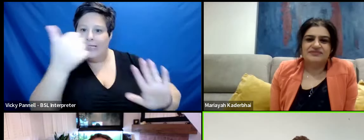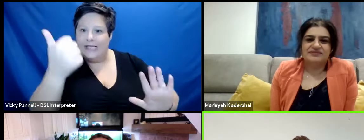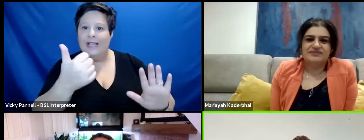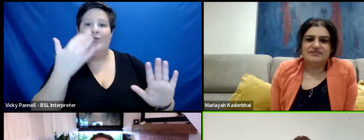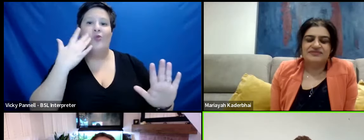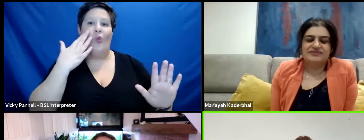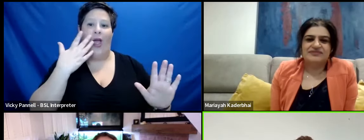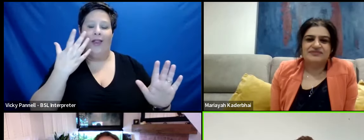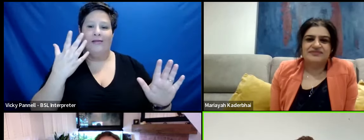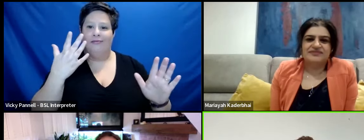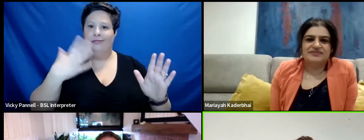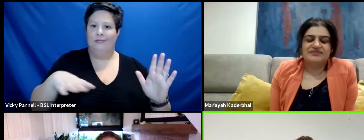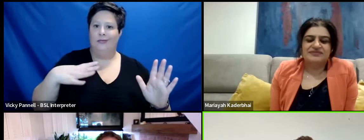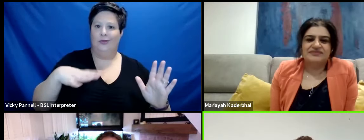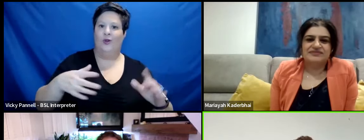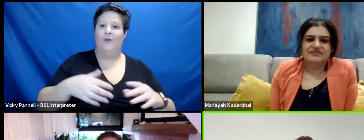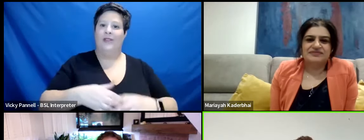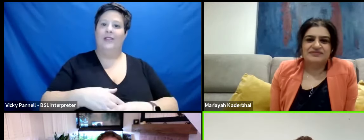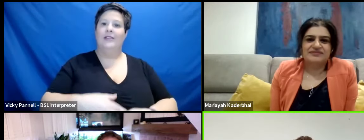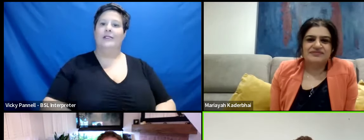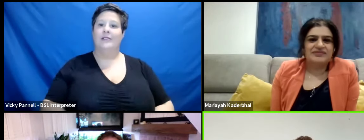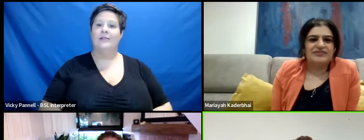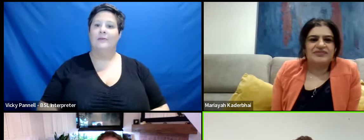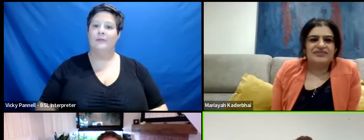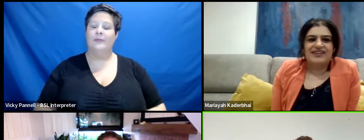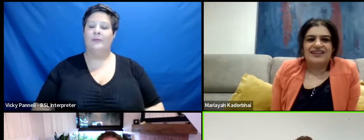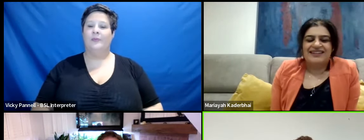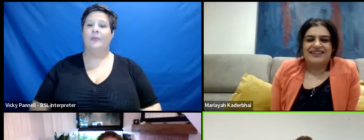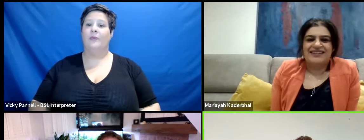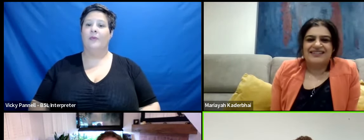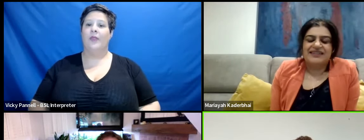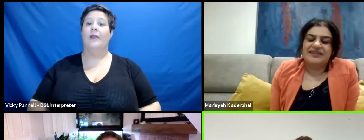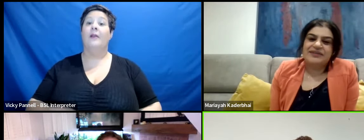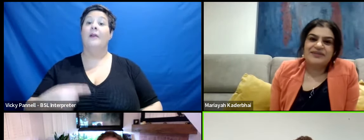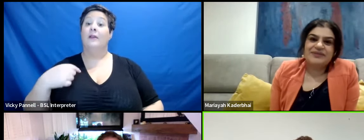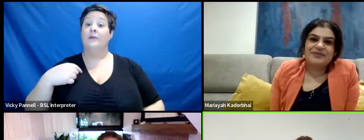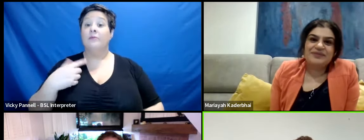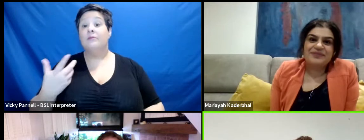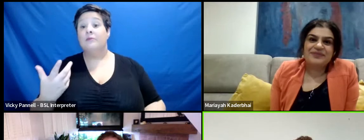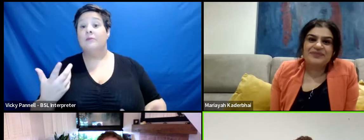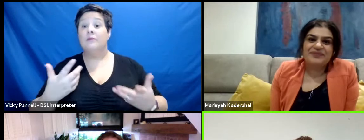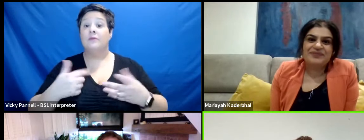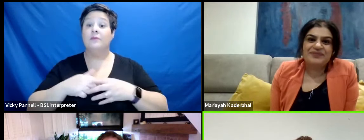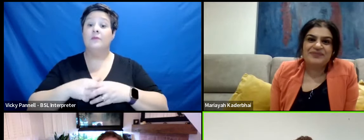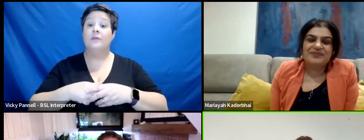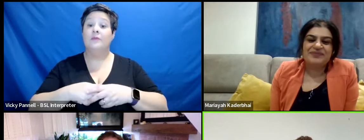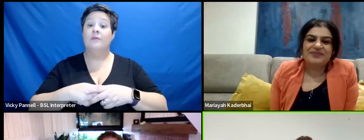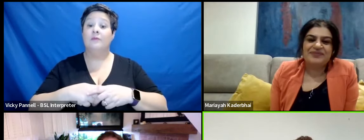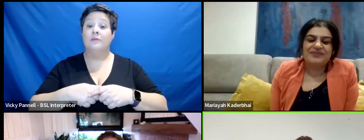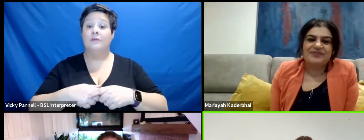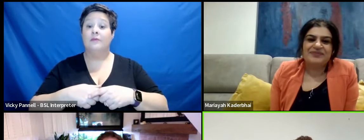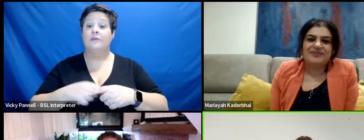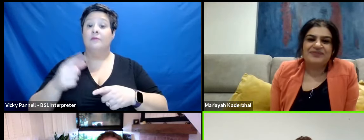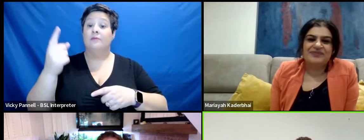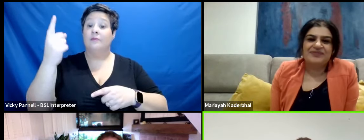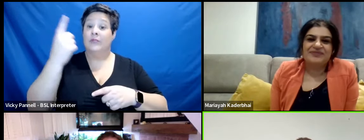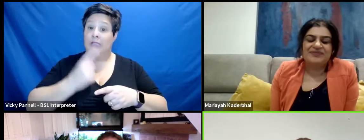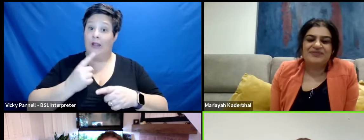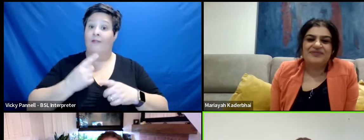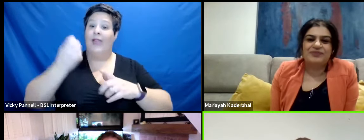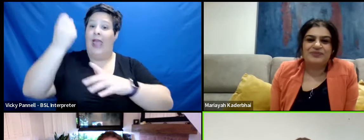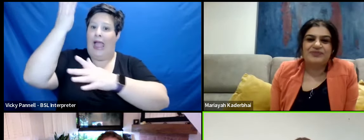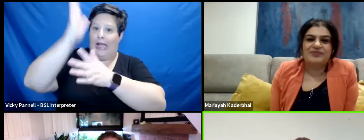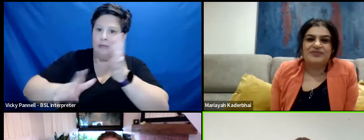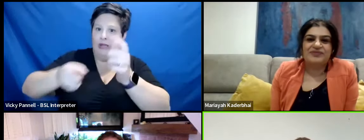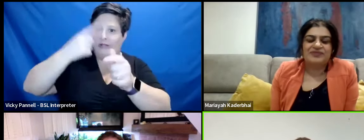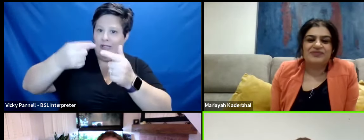it wasn't it wasn't necessary. But, yeah, I've experienced all of